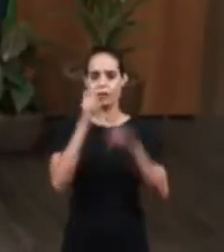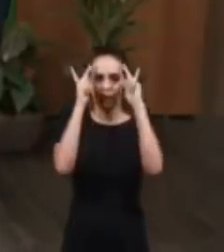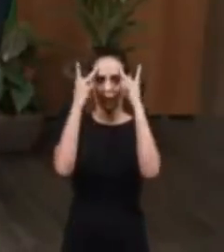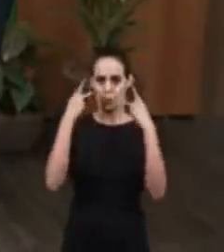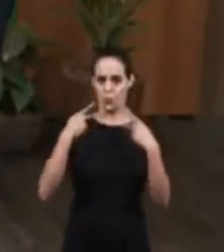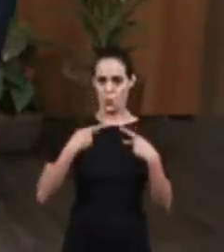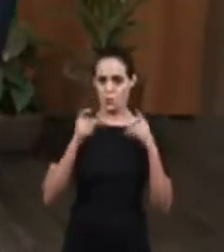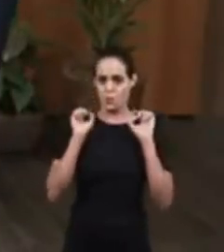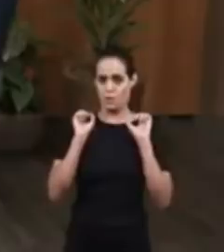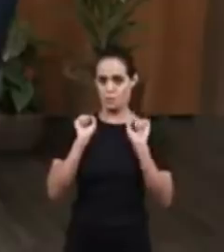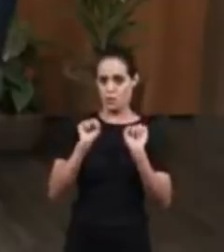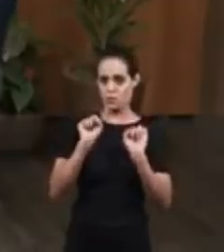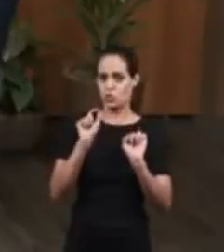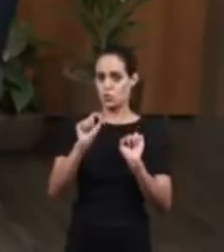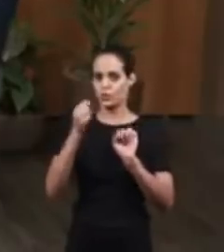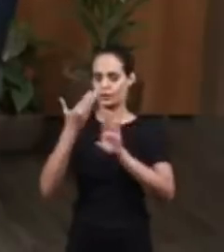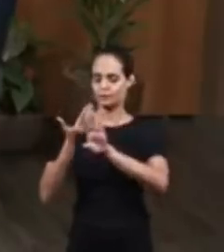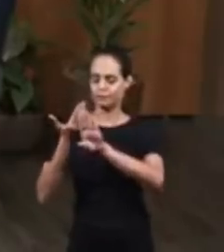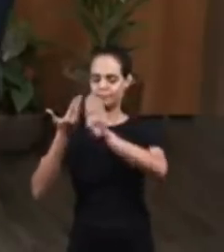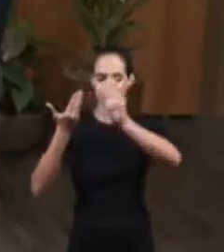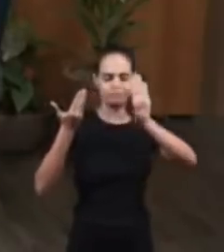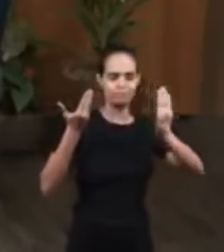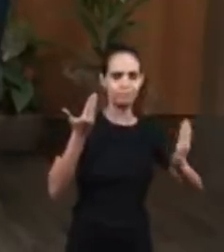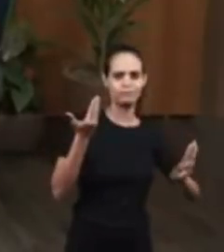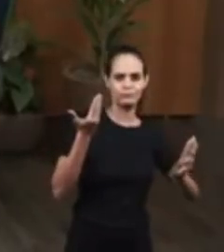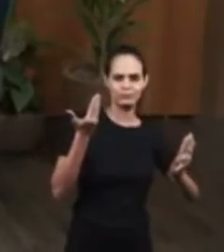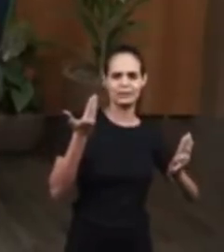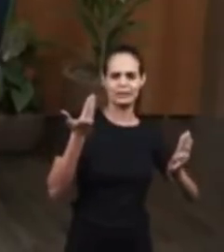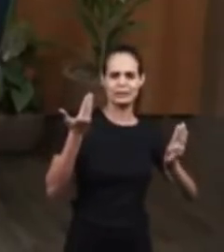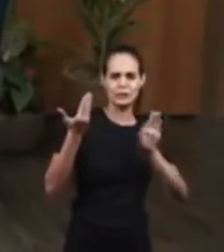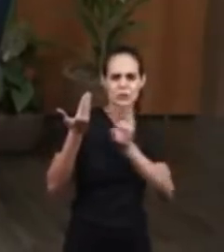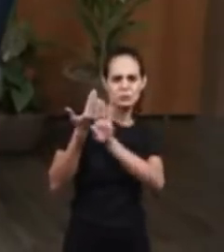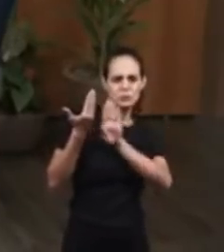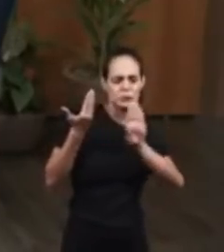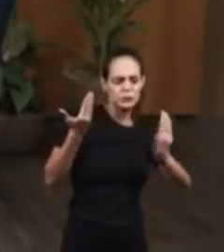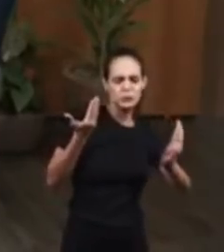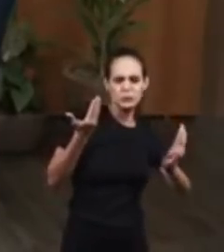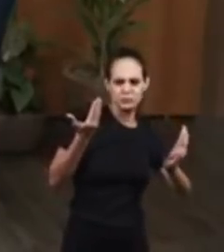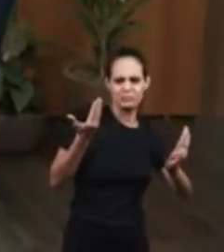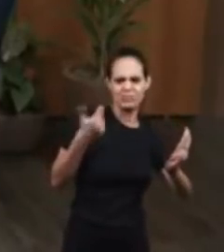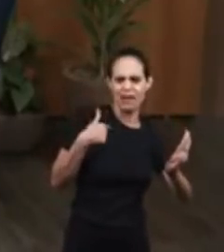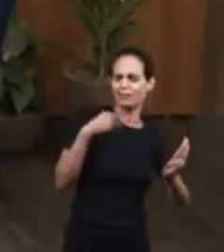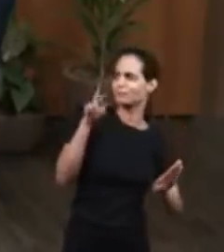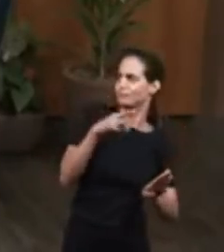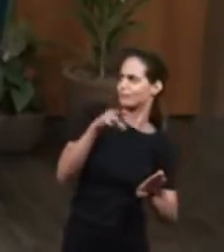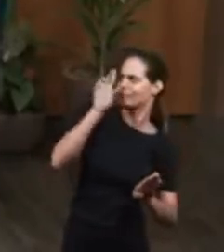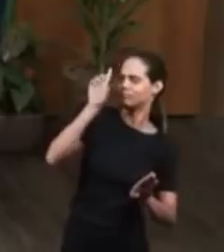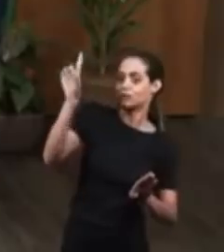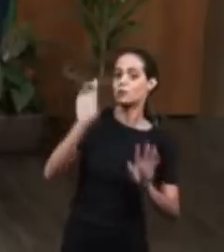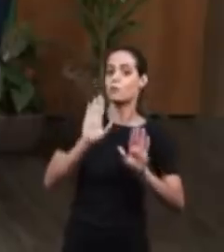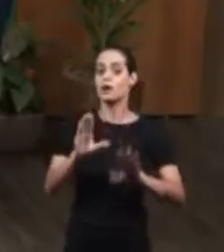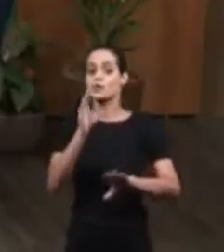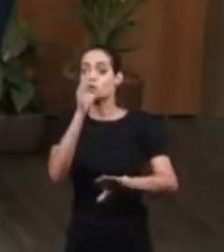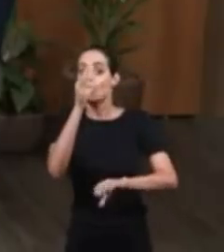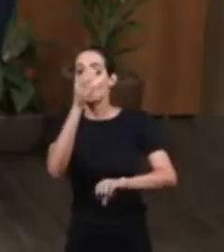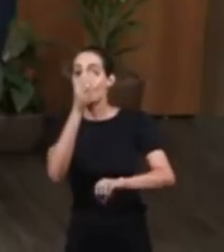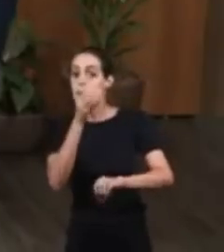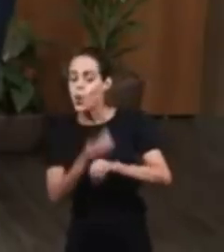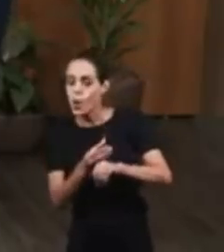distance himself from God like Joseph's brothers did. But the silver cup